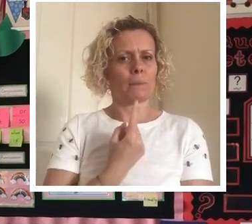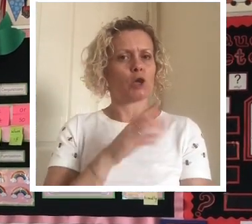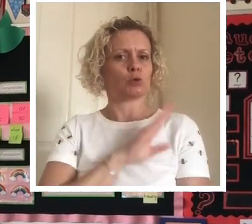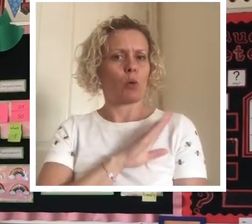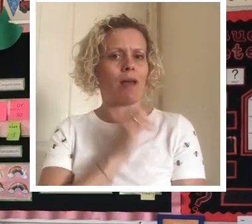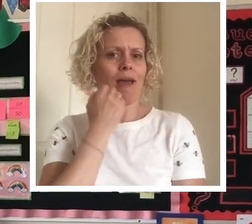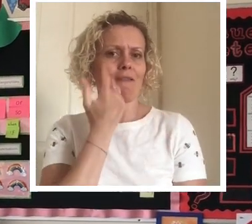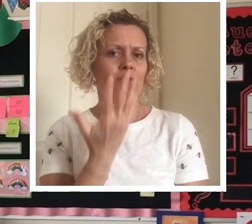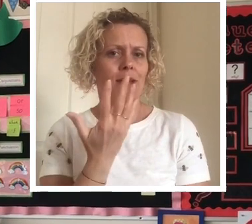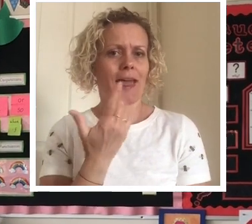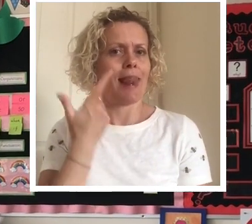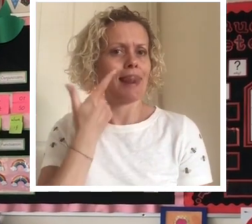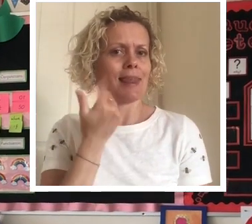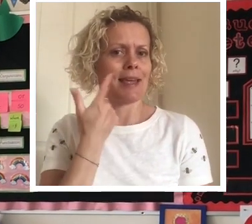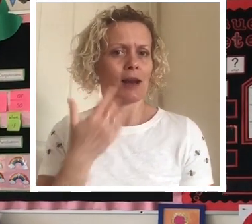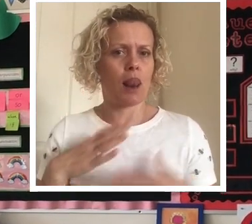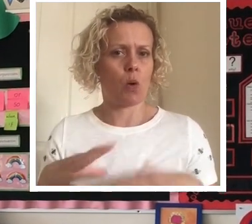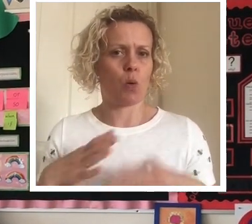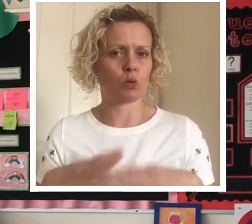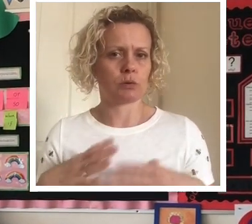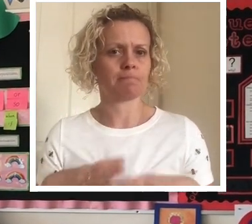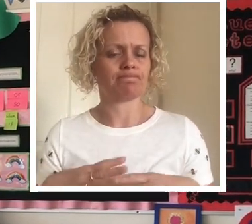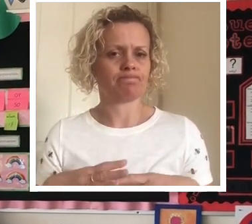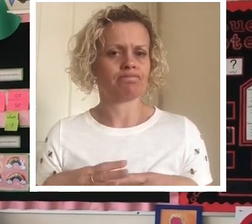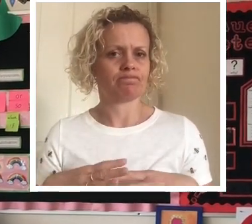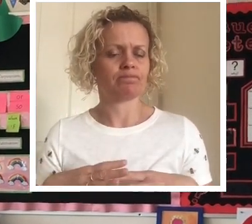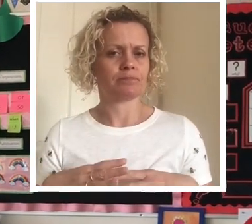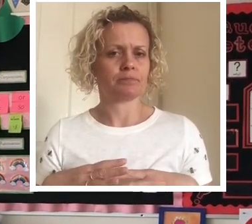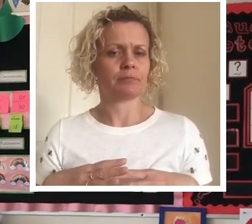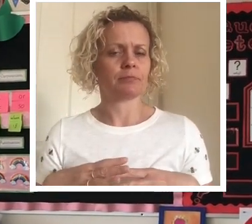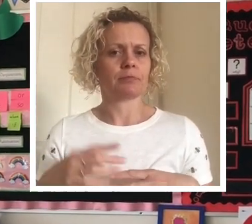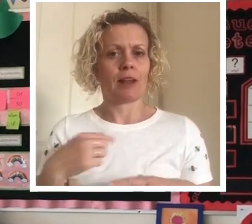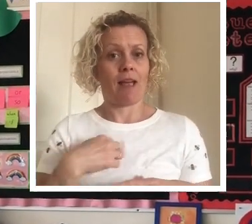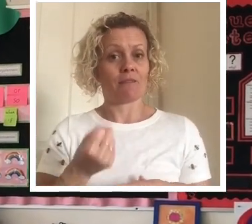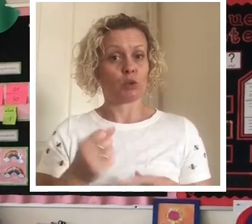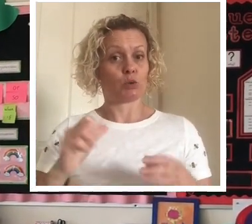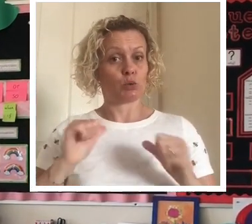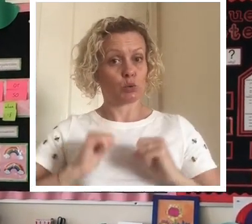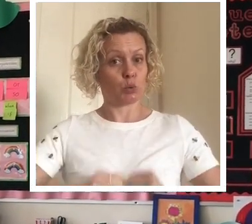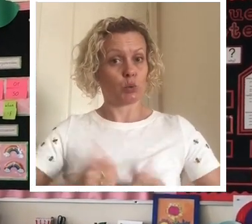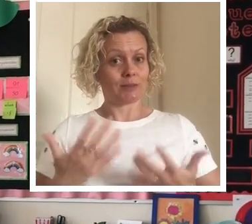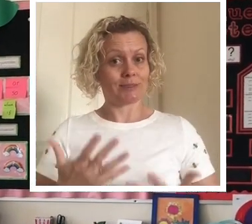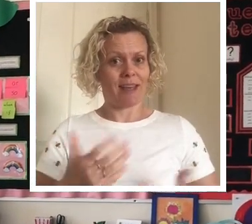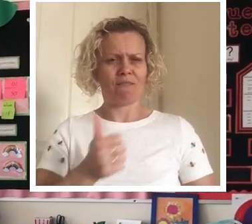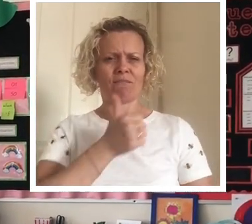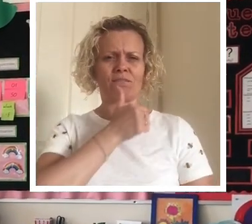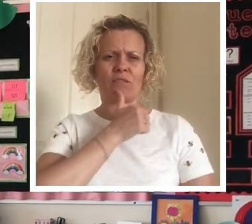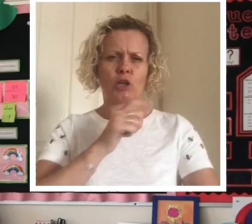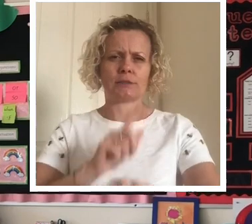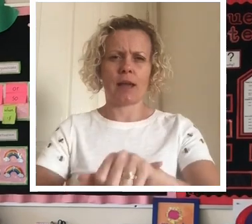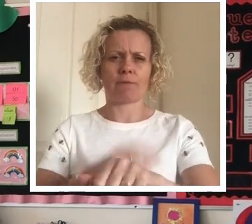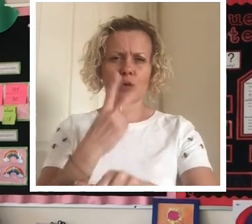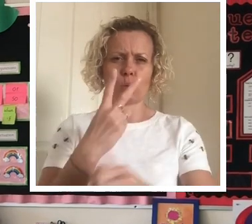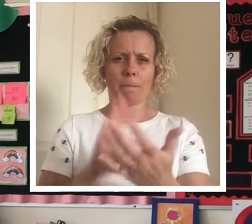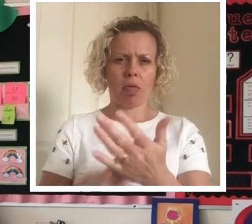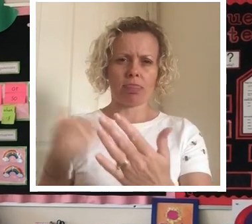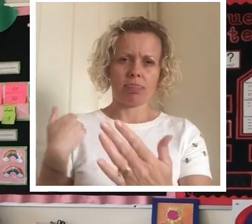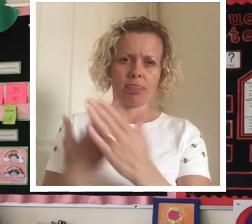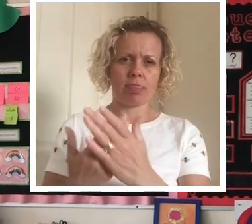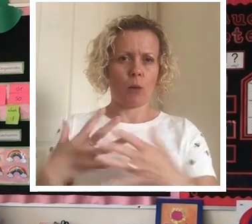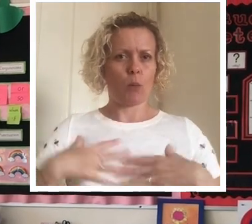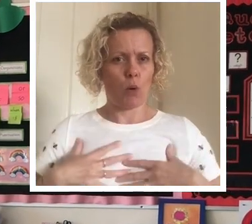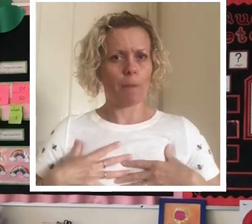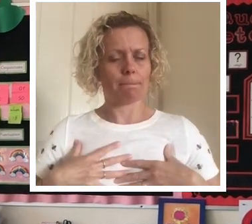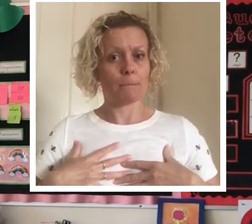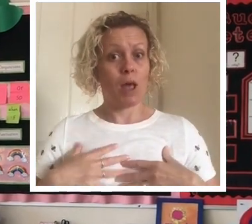every day wearing a clean set of clothes. I've got my suit on today it's the first time I've worn it for two months but